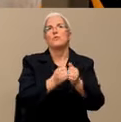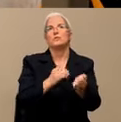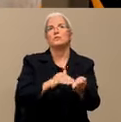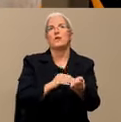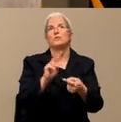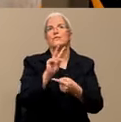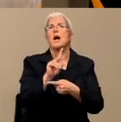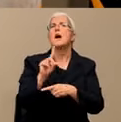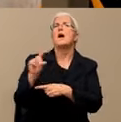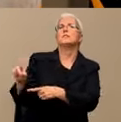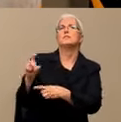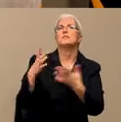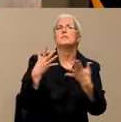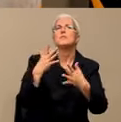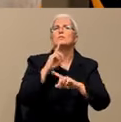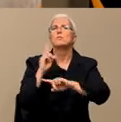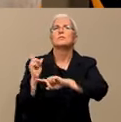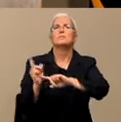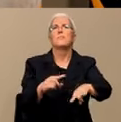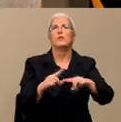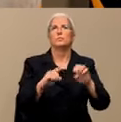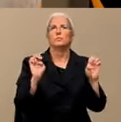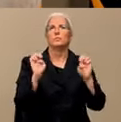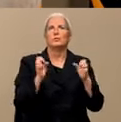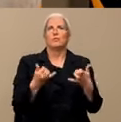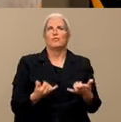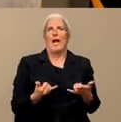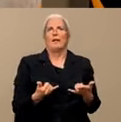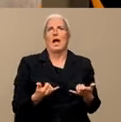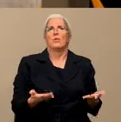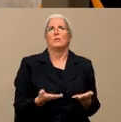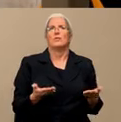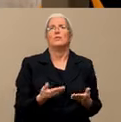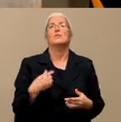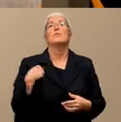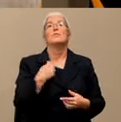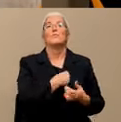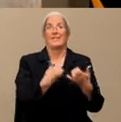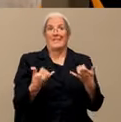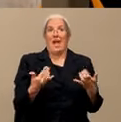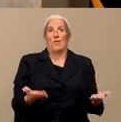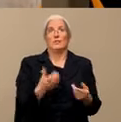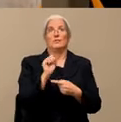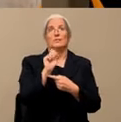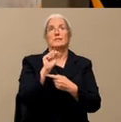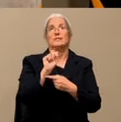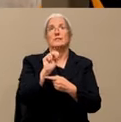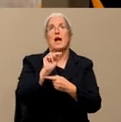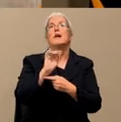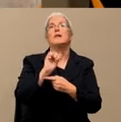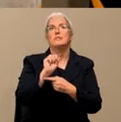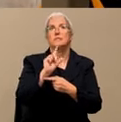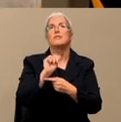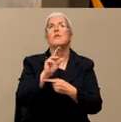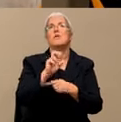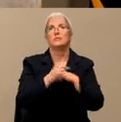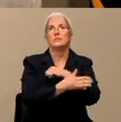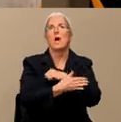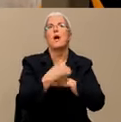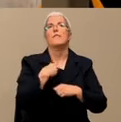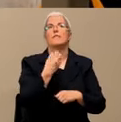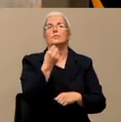Yeah, so today we have 12 confirmed tests positive for Stanislaus County residents and no deaths.